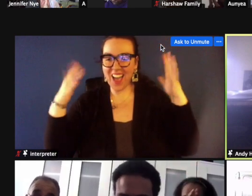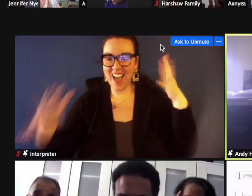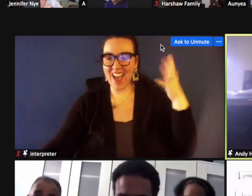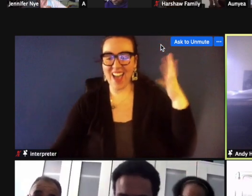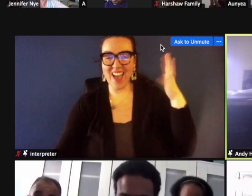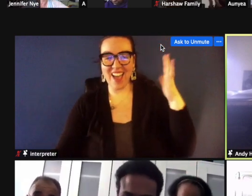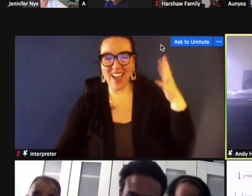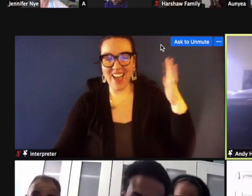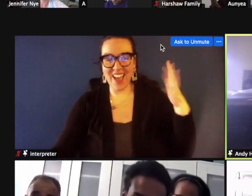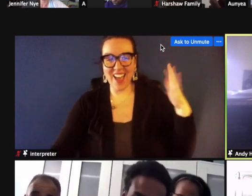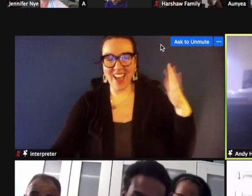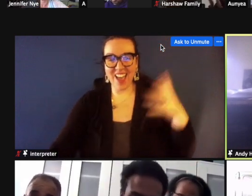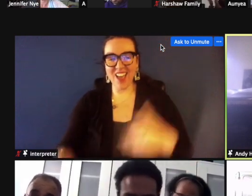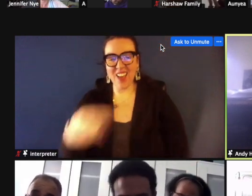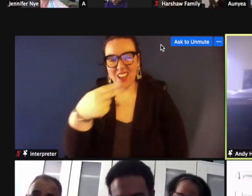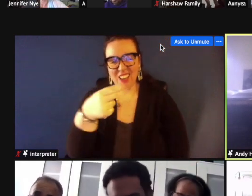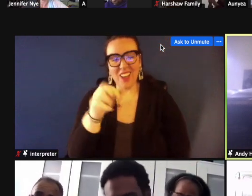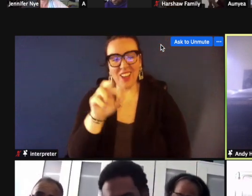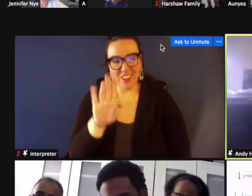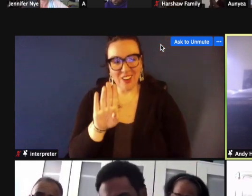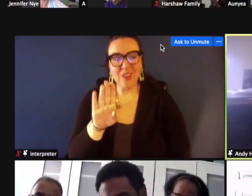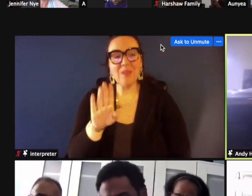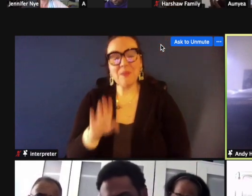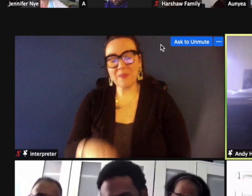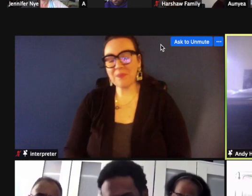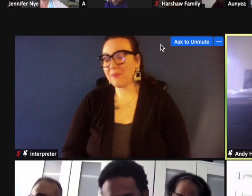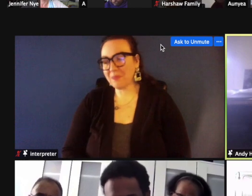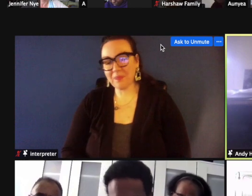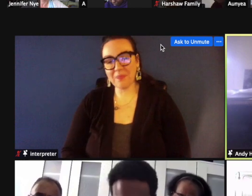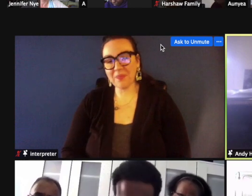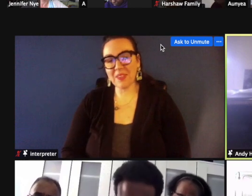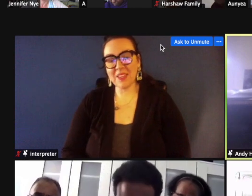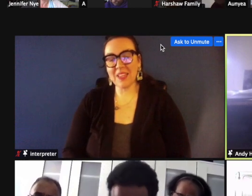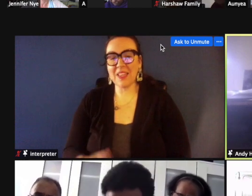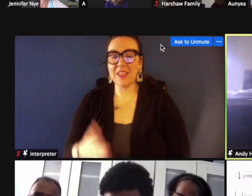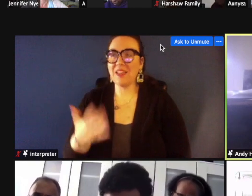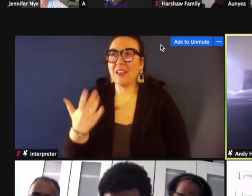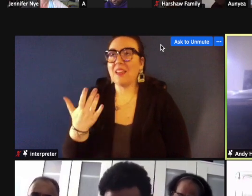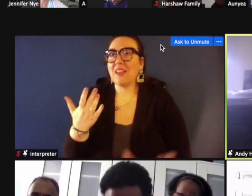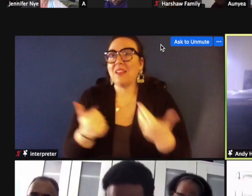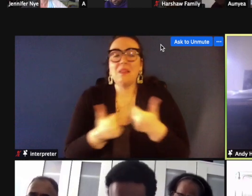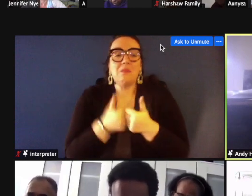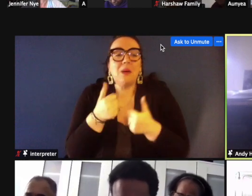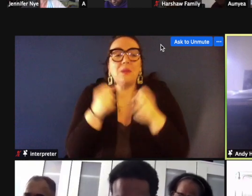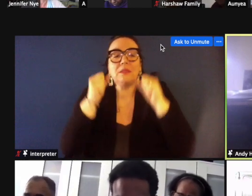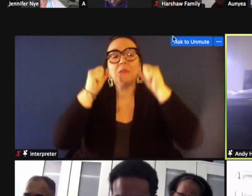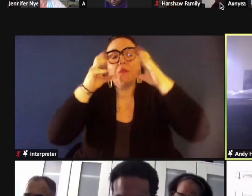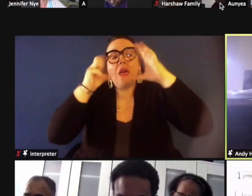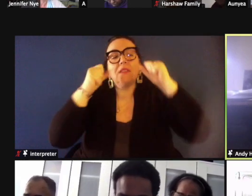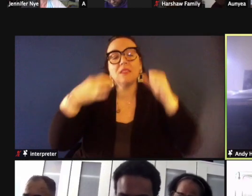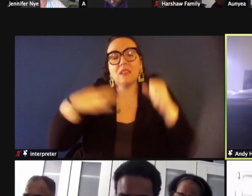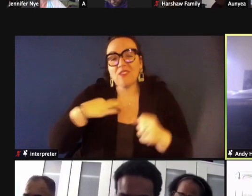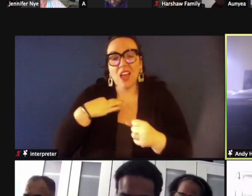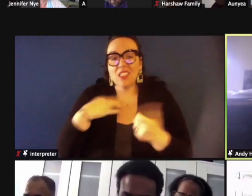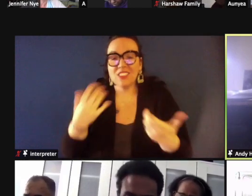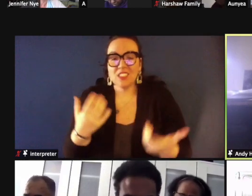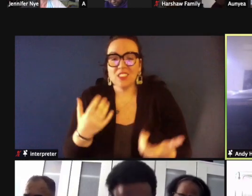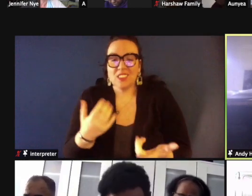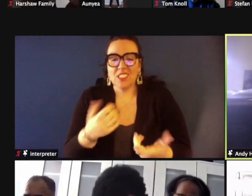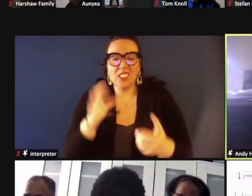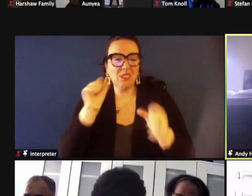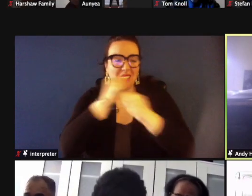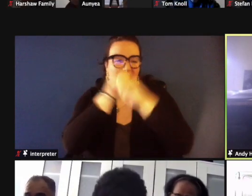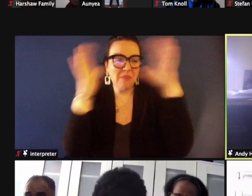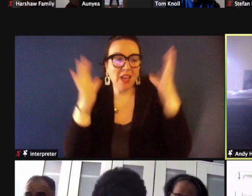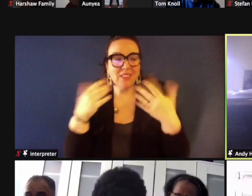herb is uh about the most amazing volunteer you could possibly imagine